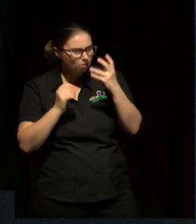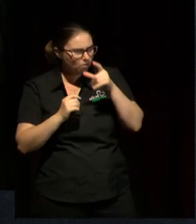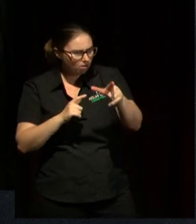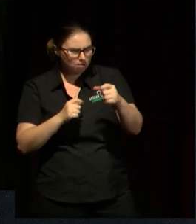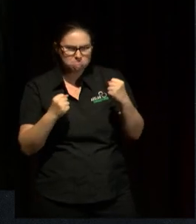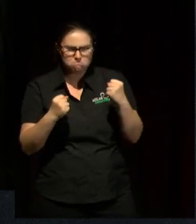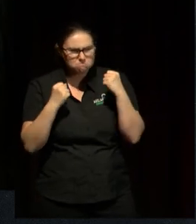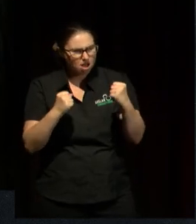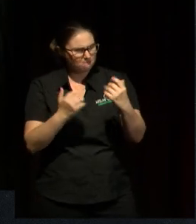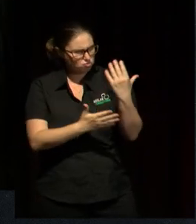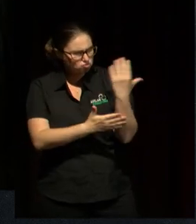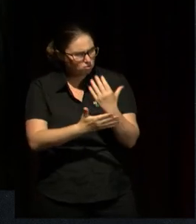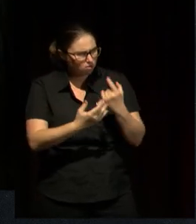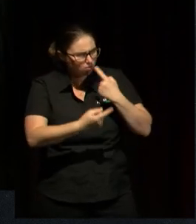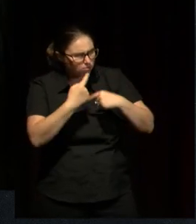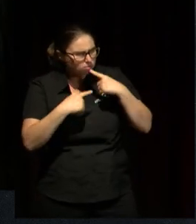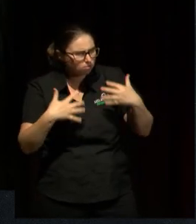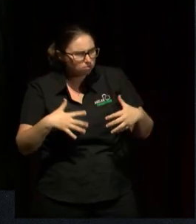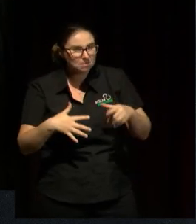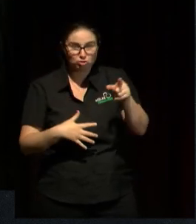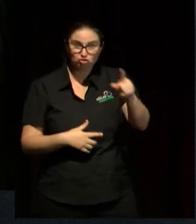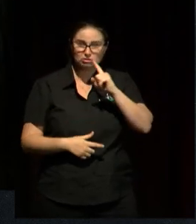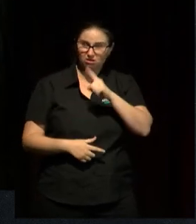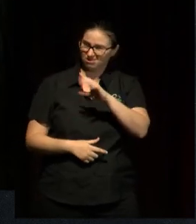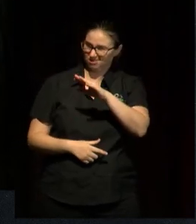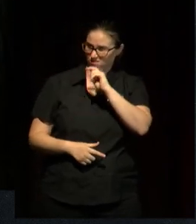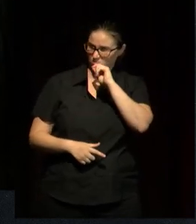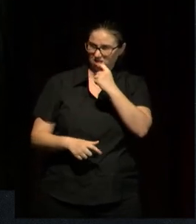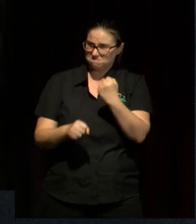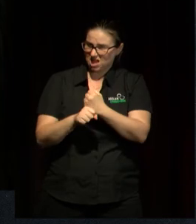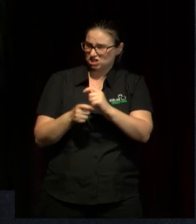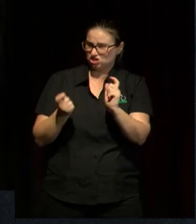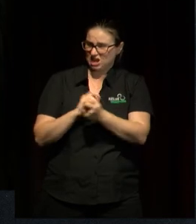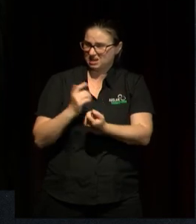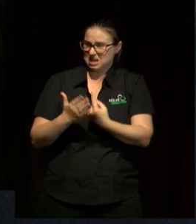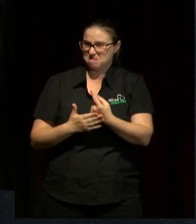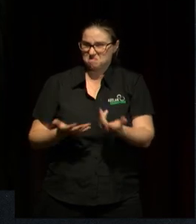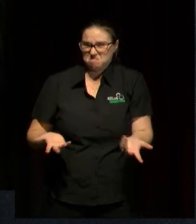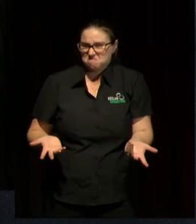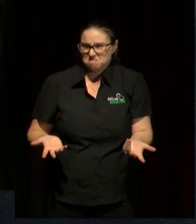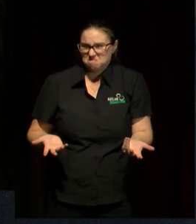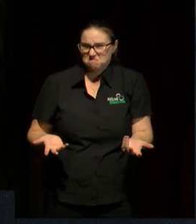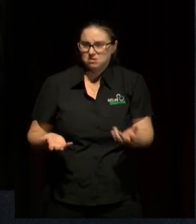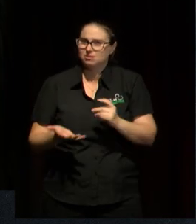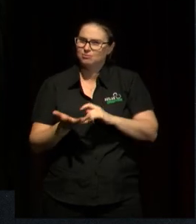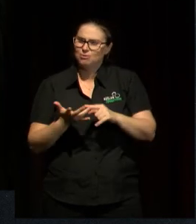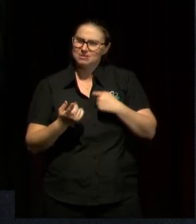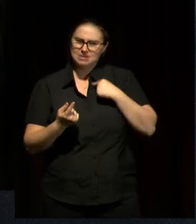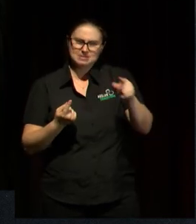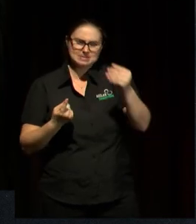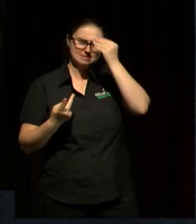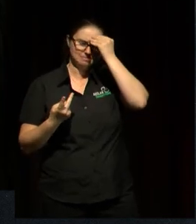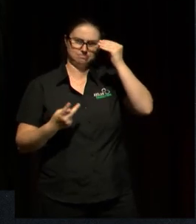to me, but will it make a difference? And I think that I hold that very strongly